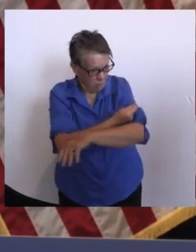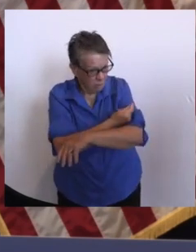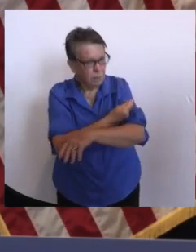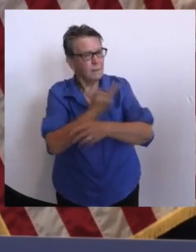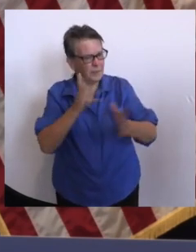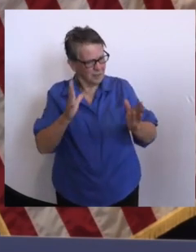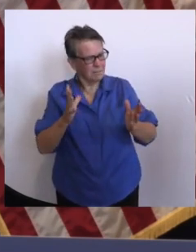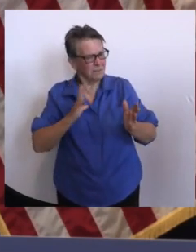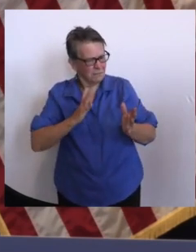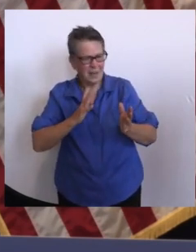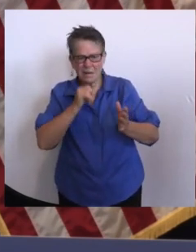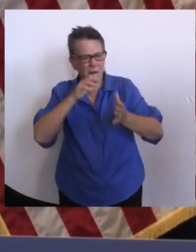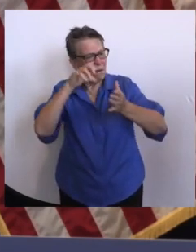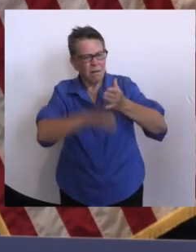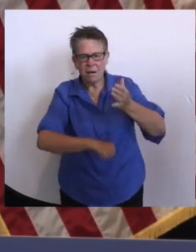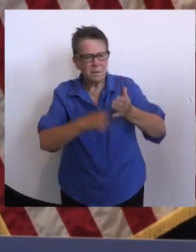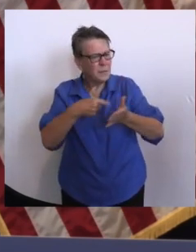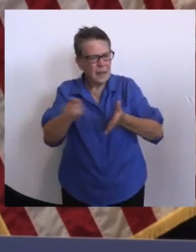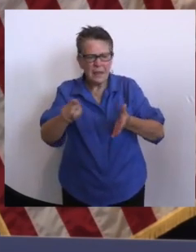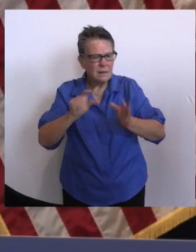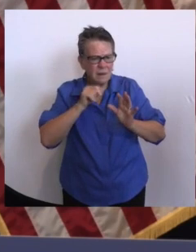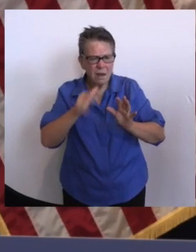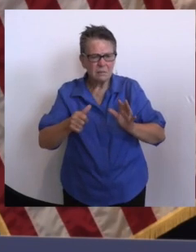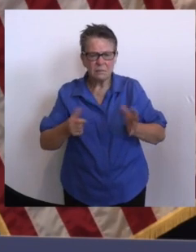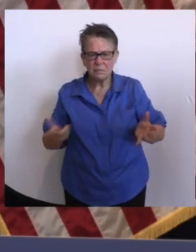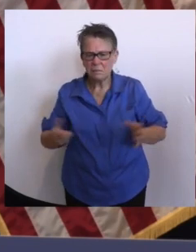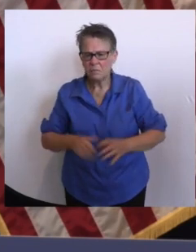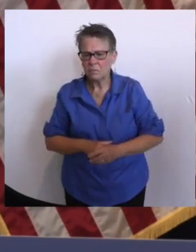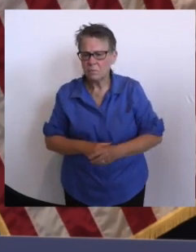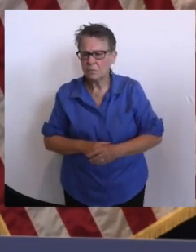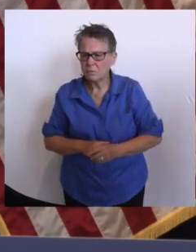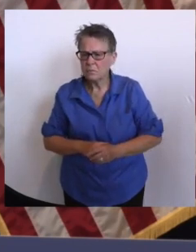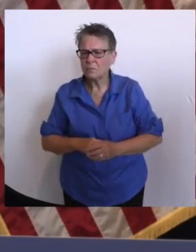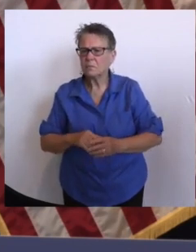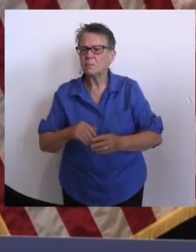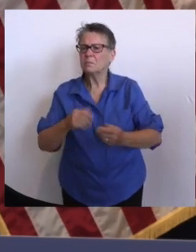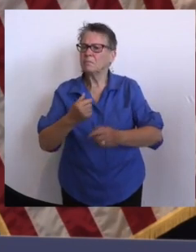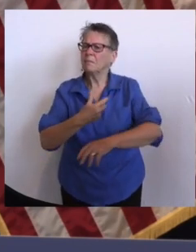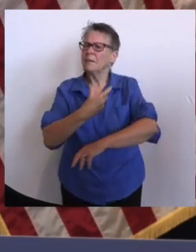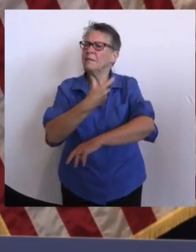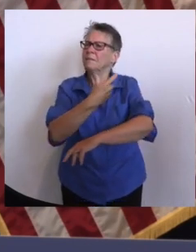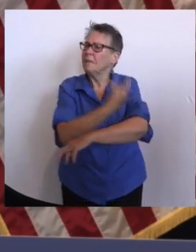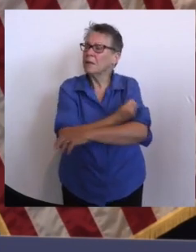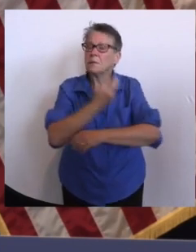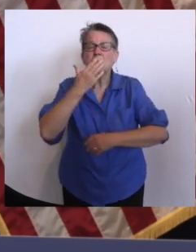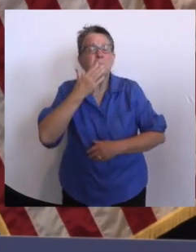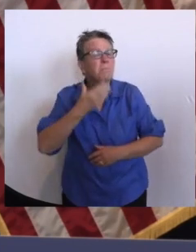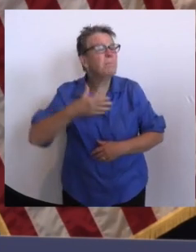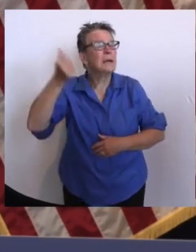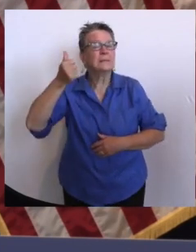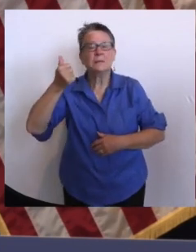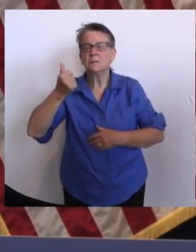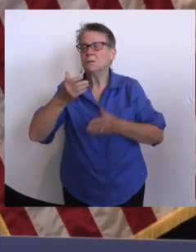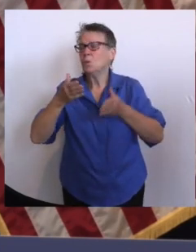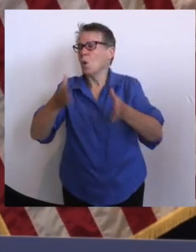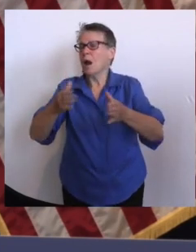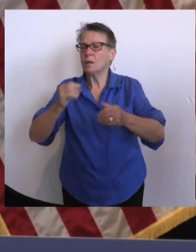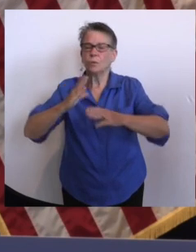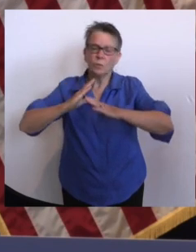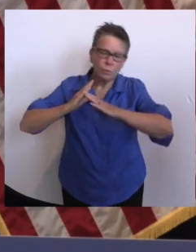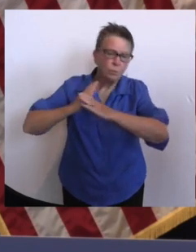released last week demonstrated how well the COVID-19 vaccine protects against severe illness from COVID-19,